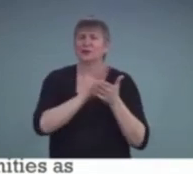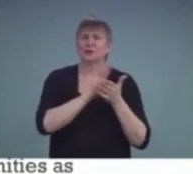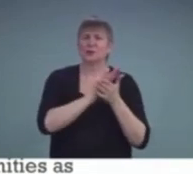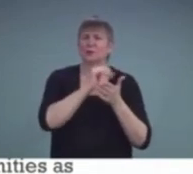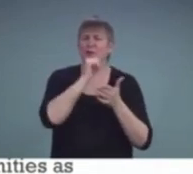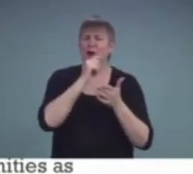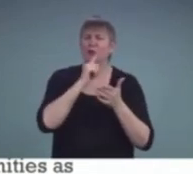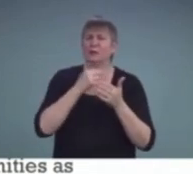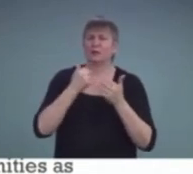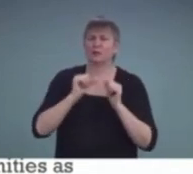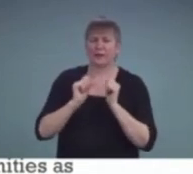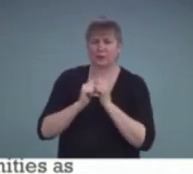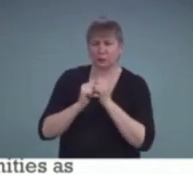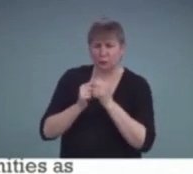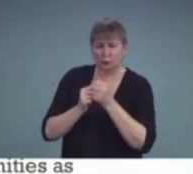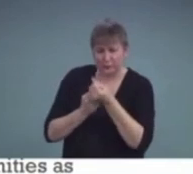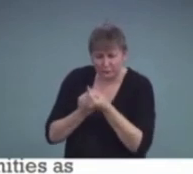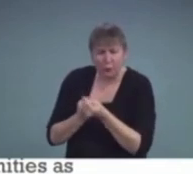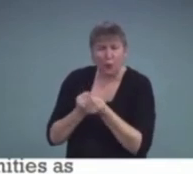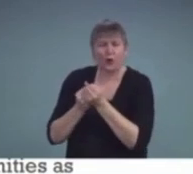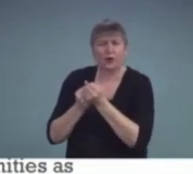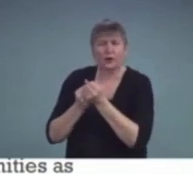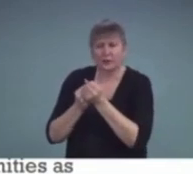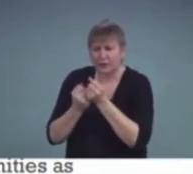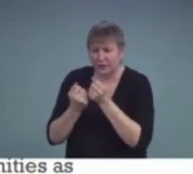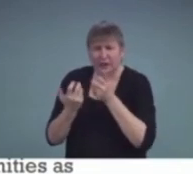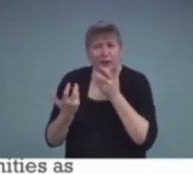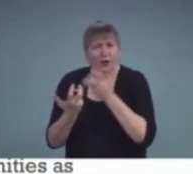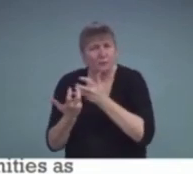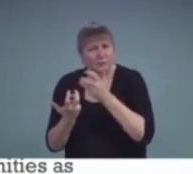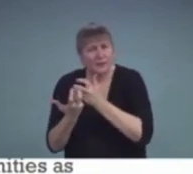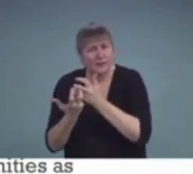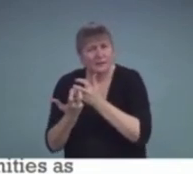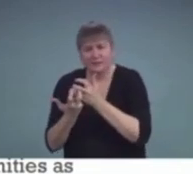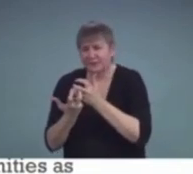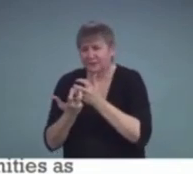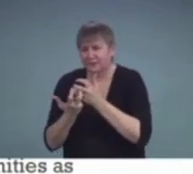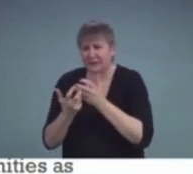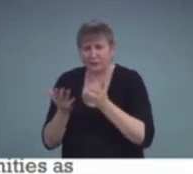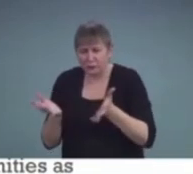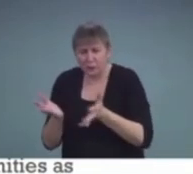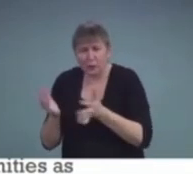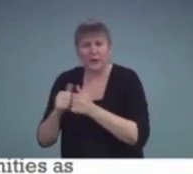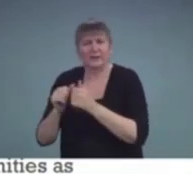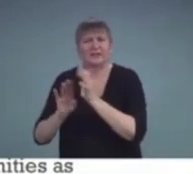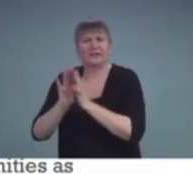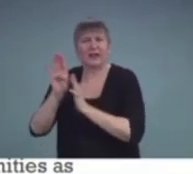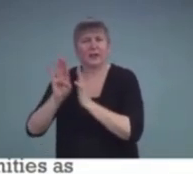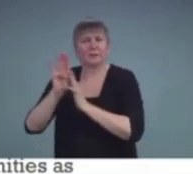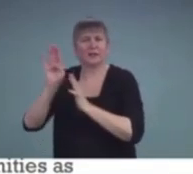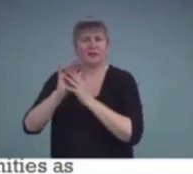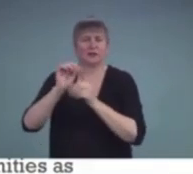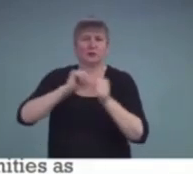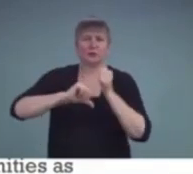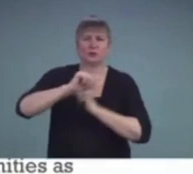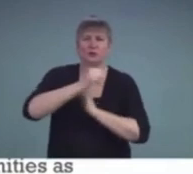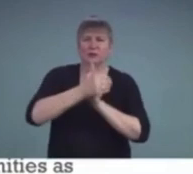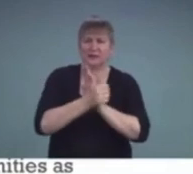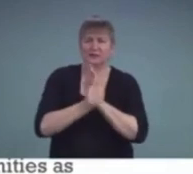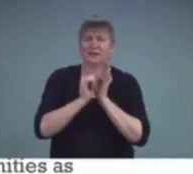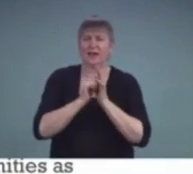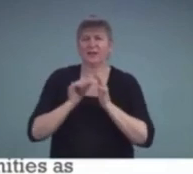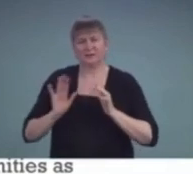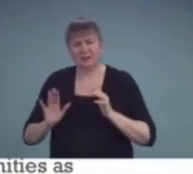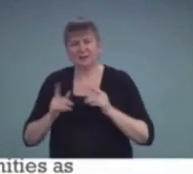and support through development some of the concerns and social skill areas that he was having in the behavior